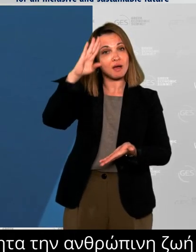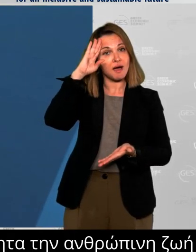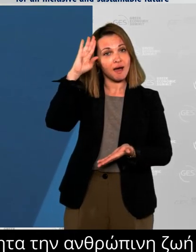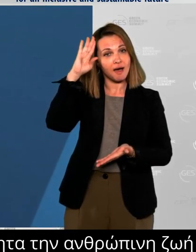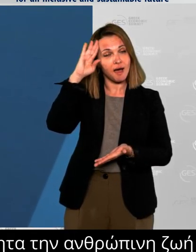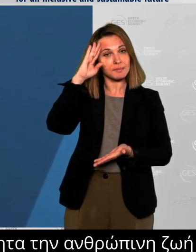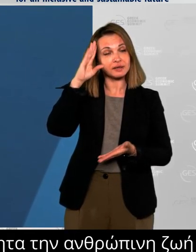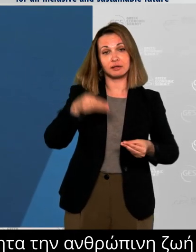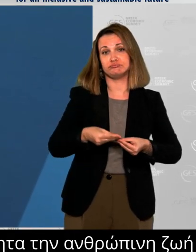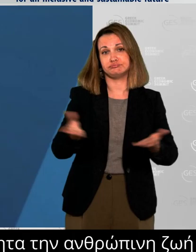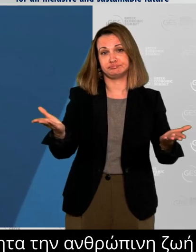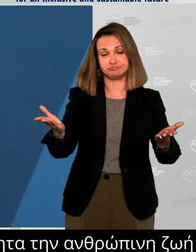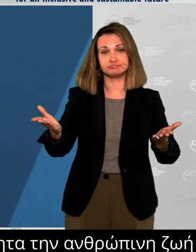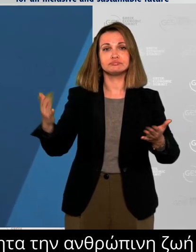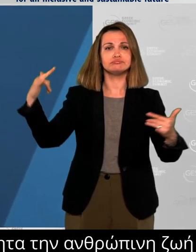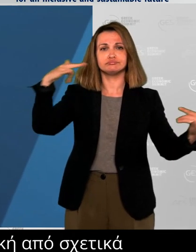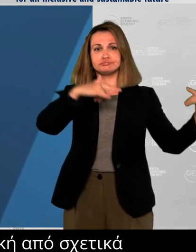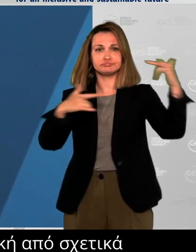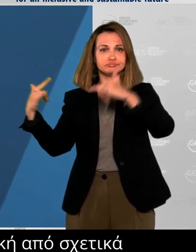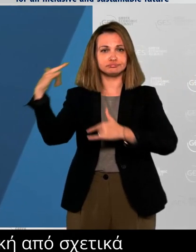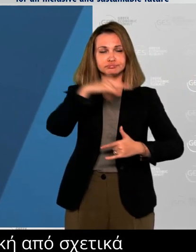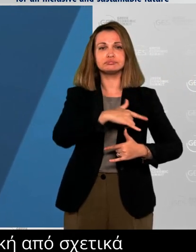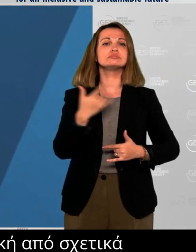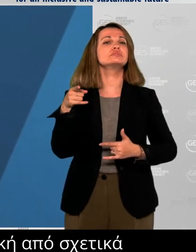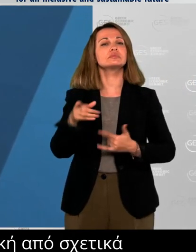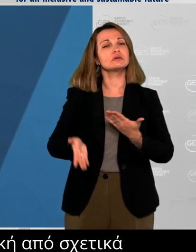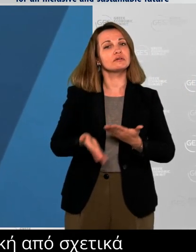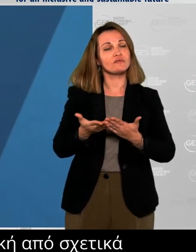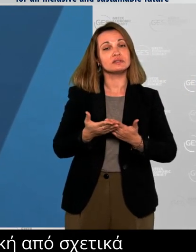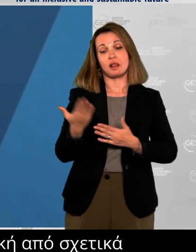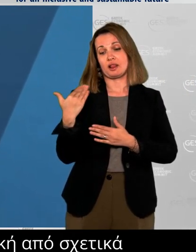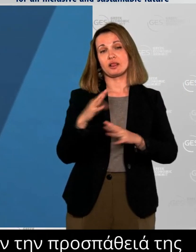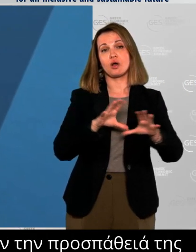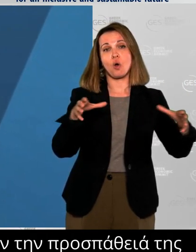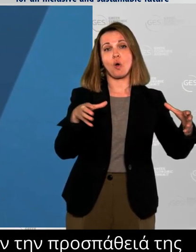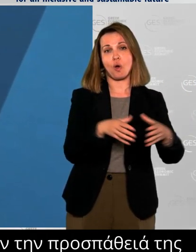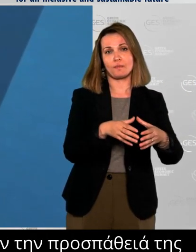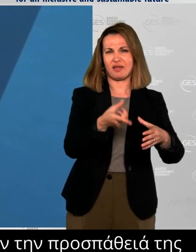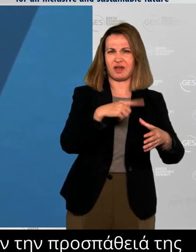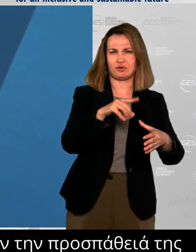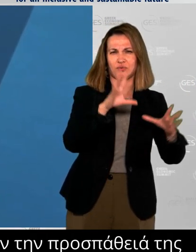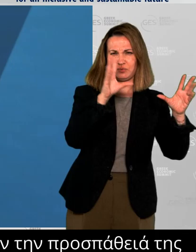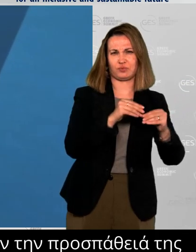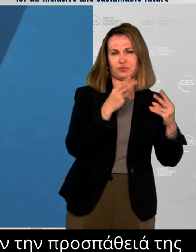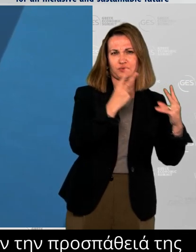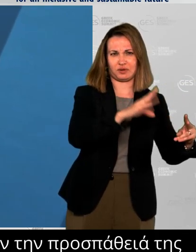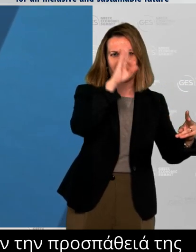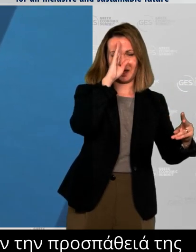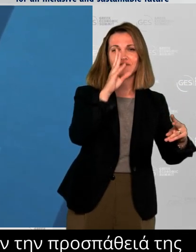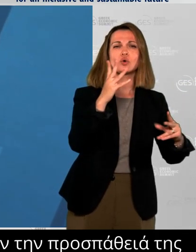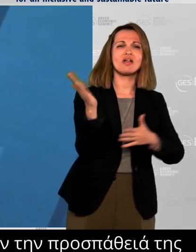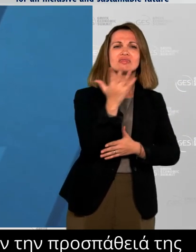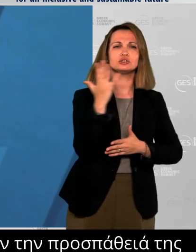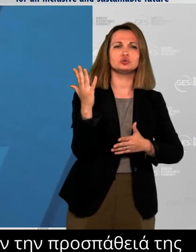And more recently, a team of experts from USAID and the U.S. Forest Service traveled to Evia, Athens and